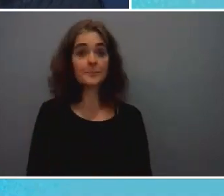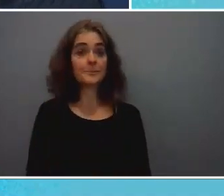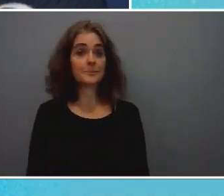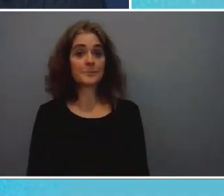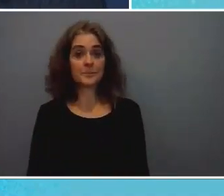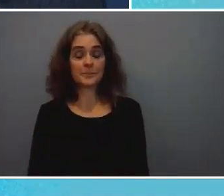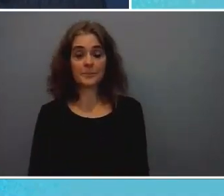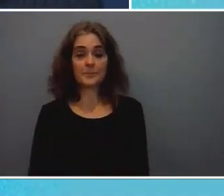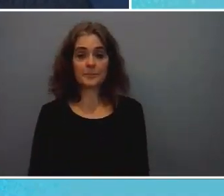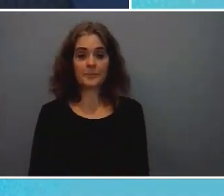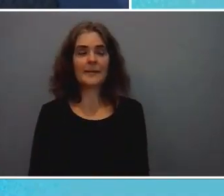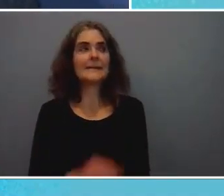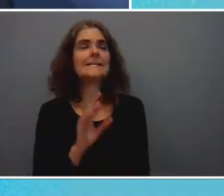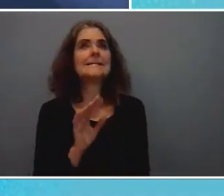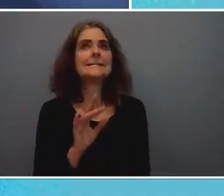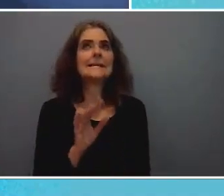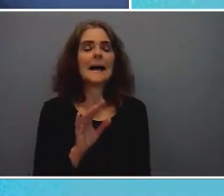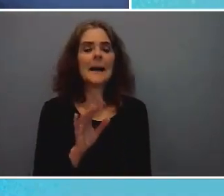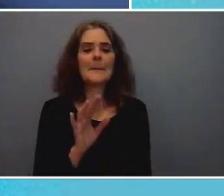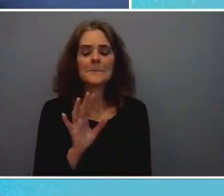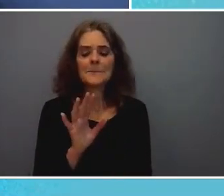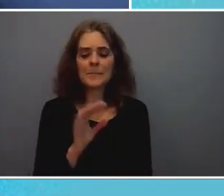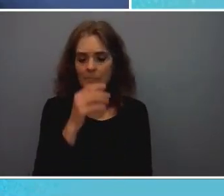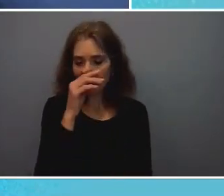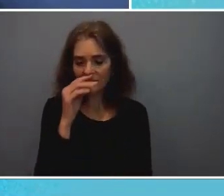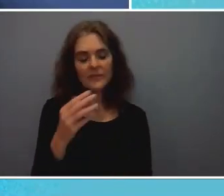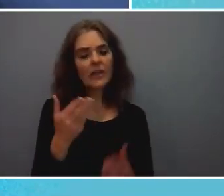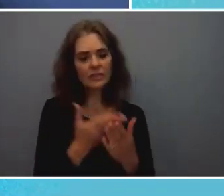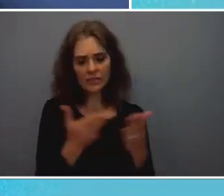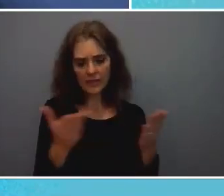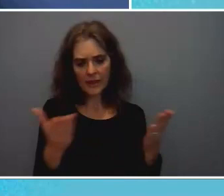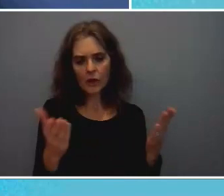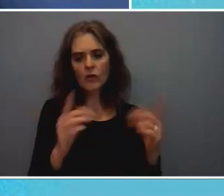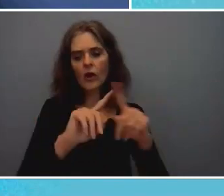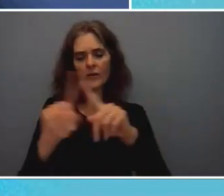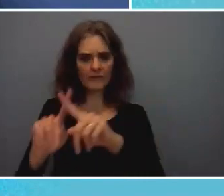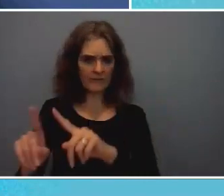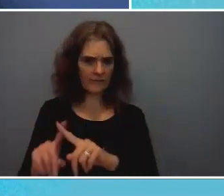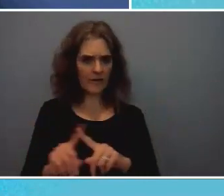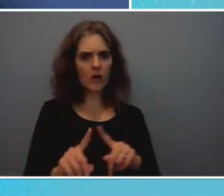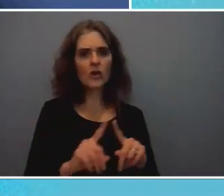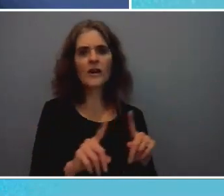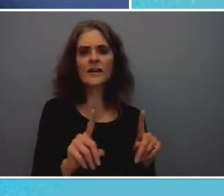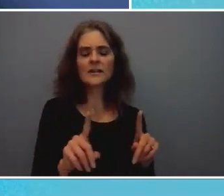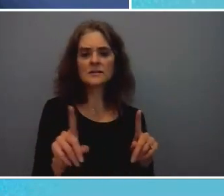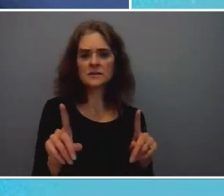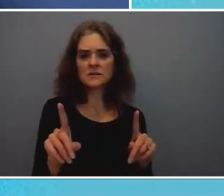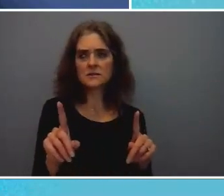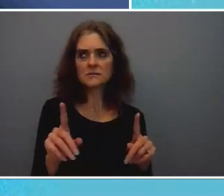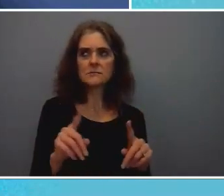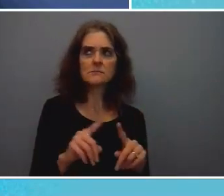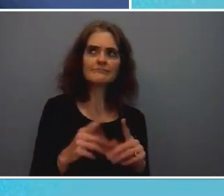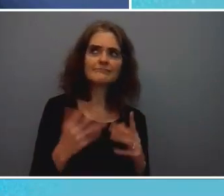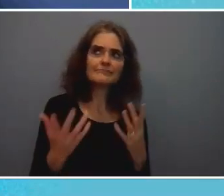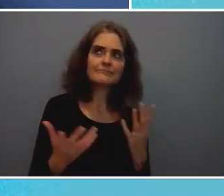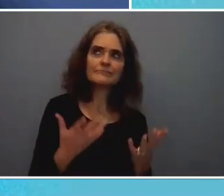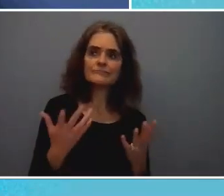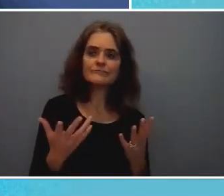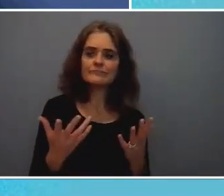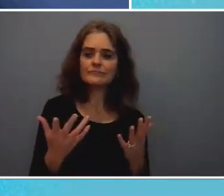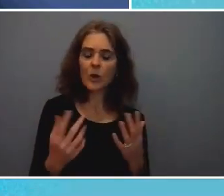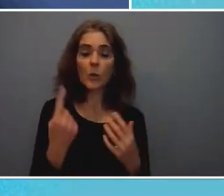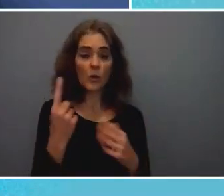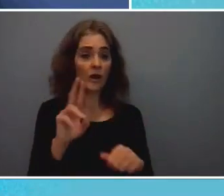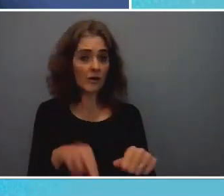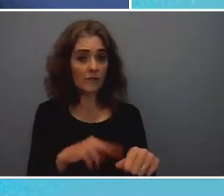um i mean there are various um but you know one of course is fossil